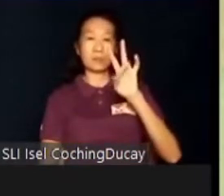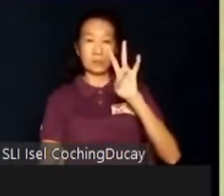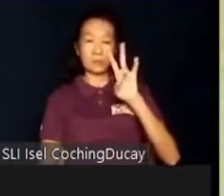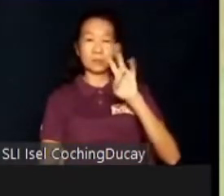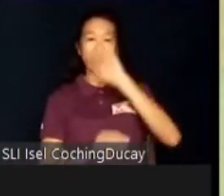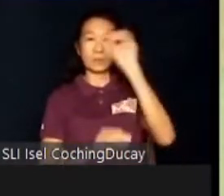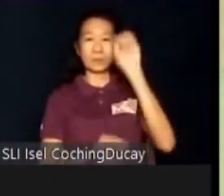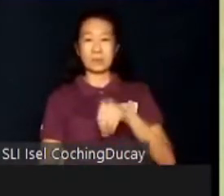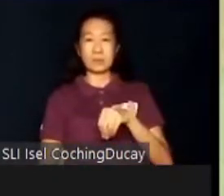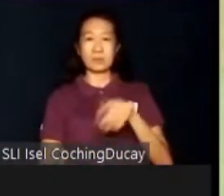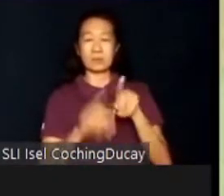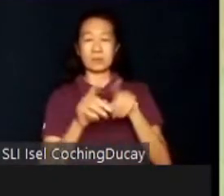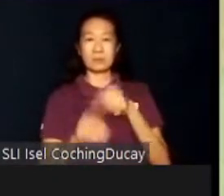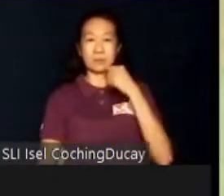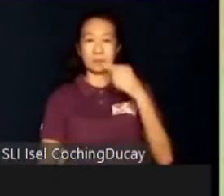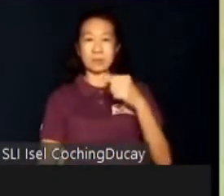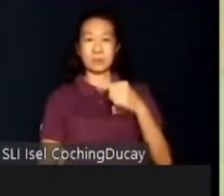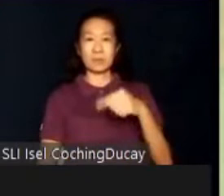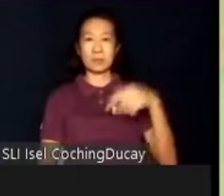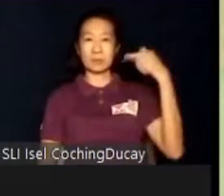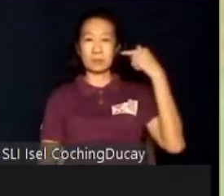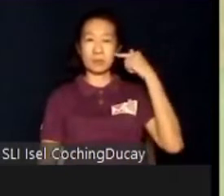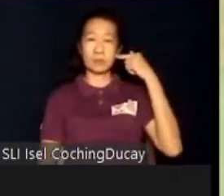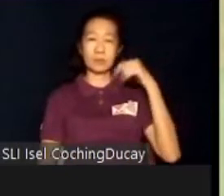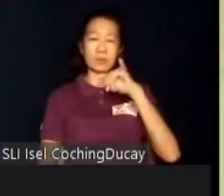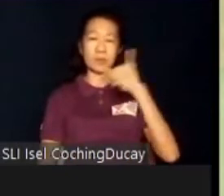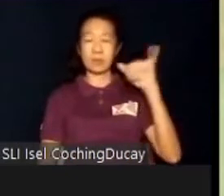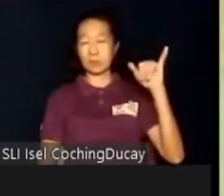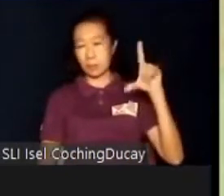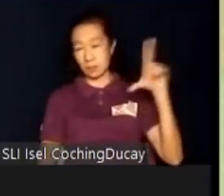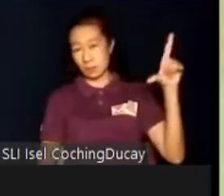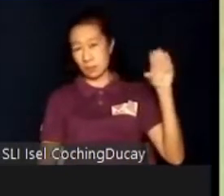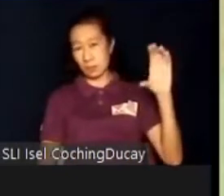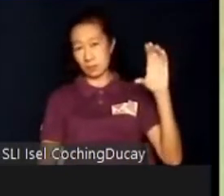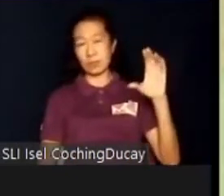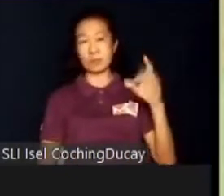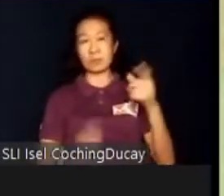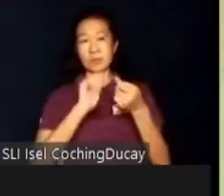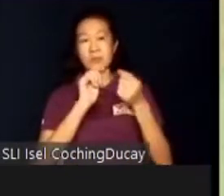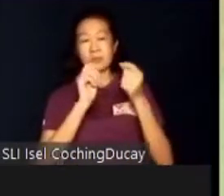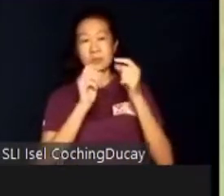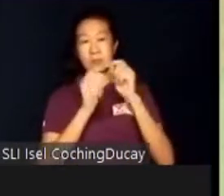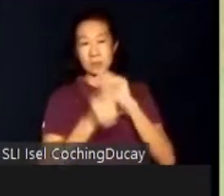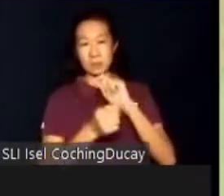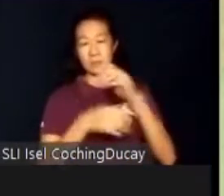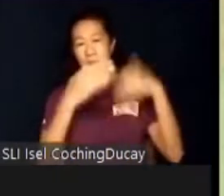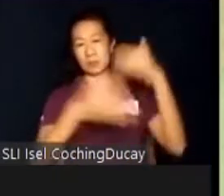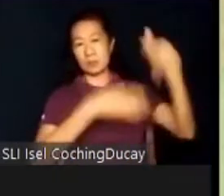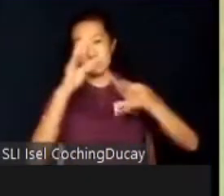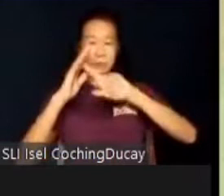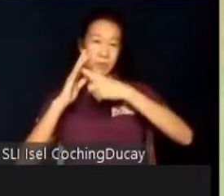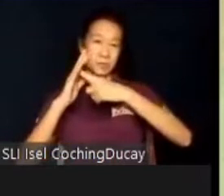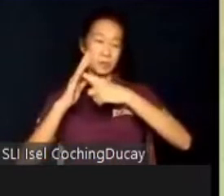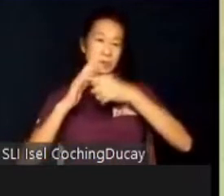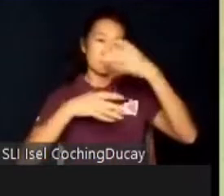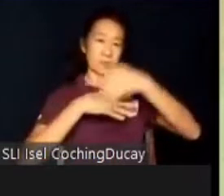As proposed by Goldberg, ILLC's school-to-workplace transition process begins early in the